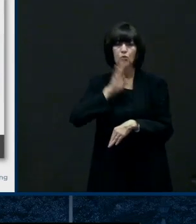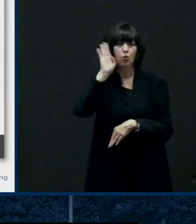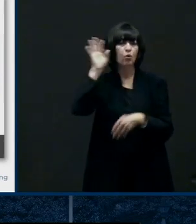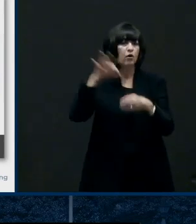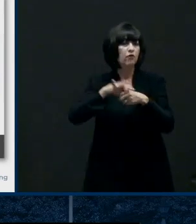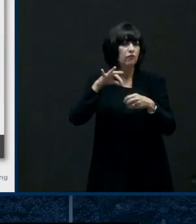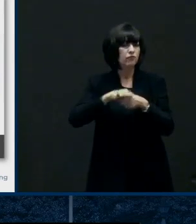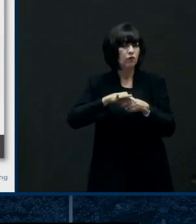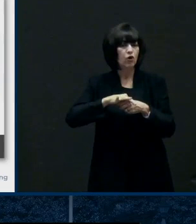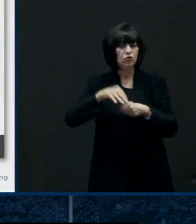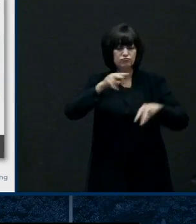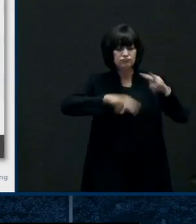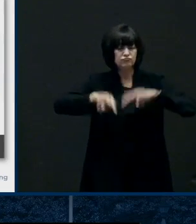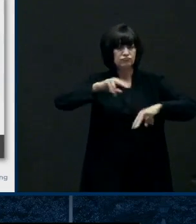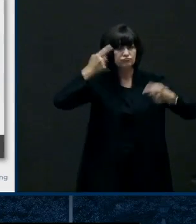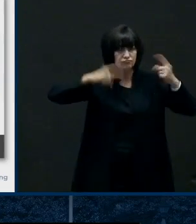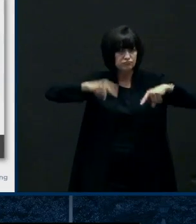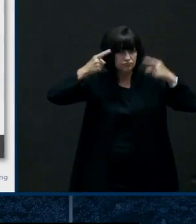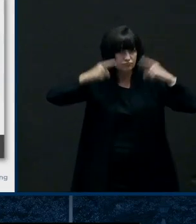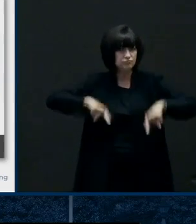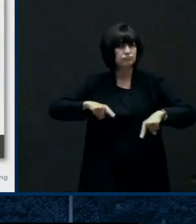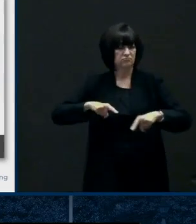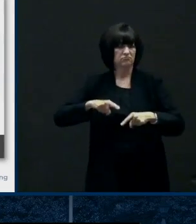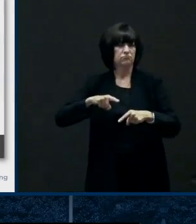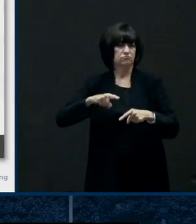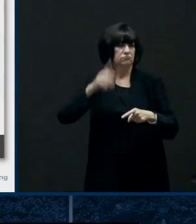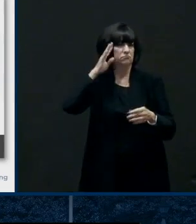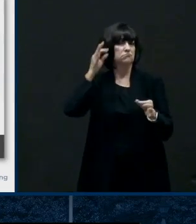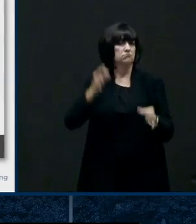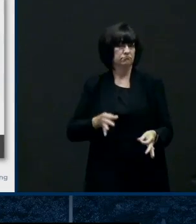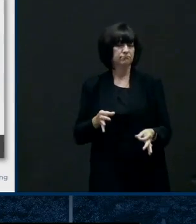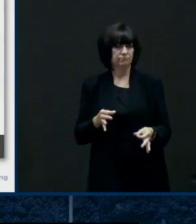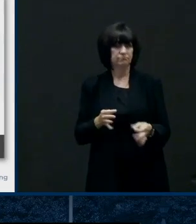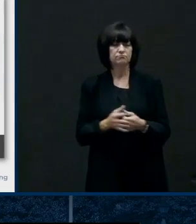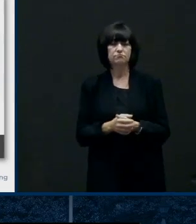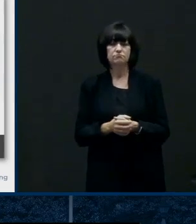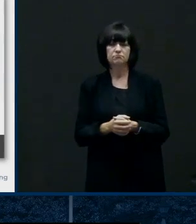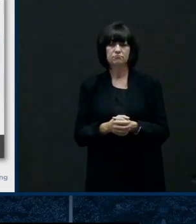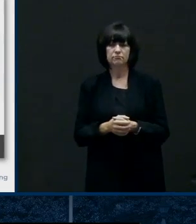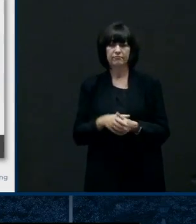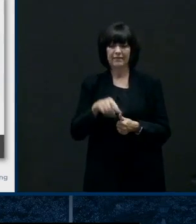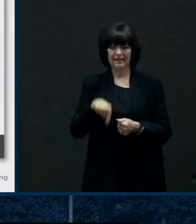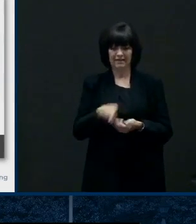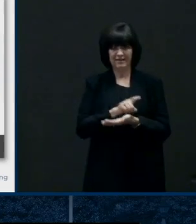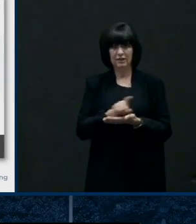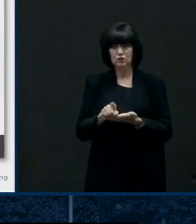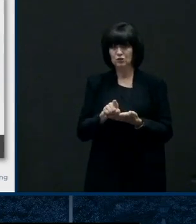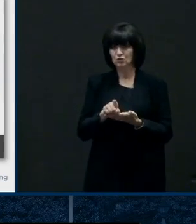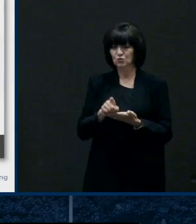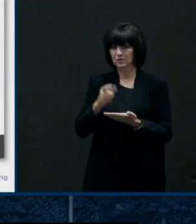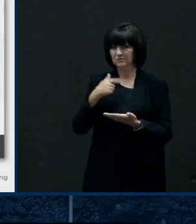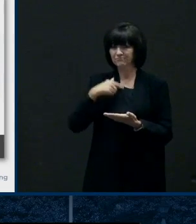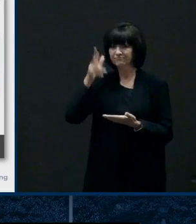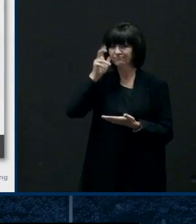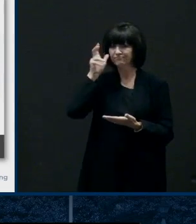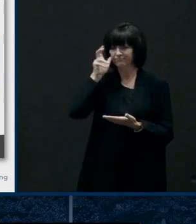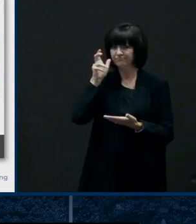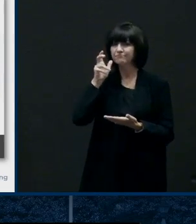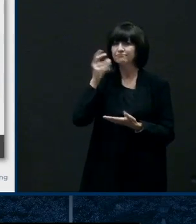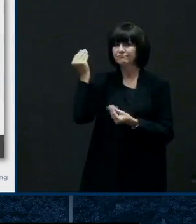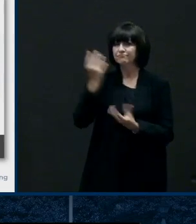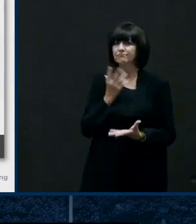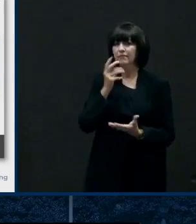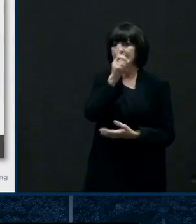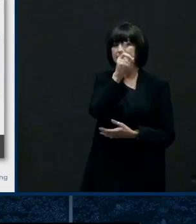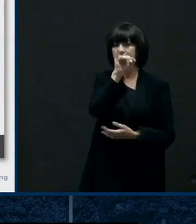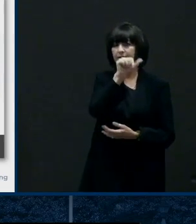uh you may have heard this week that the uh the diaa uh the board that